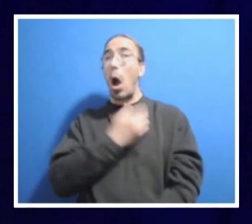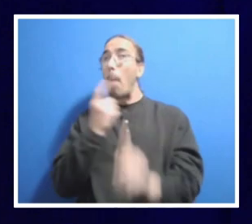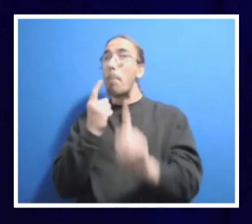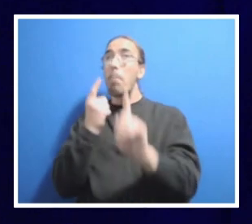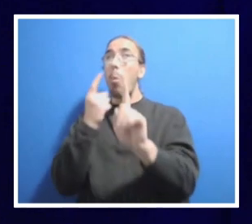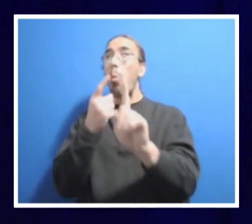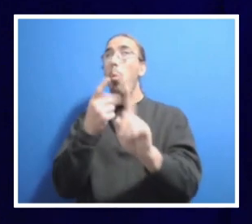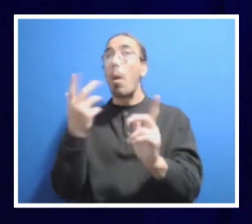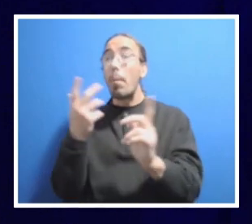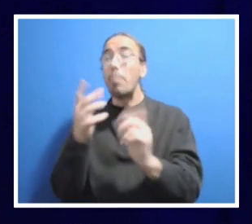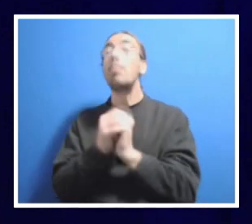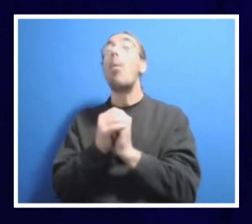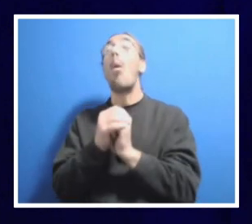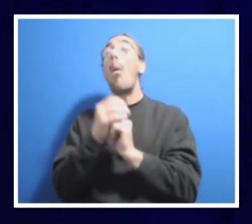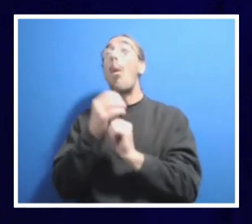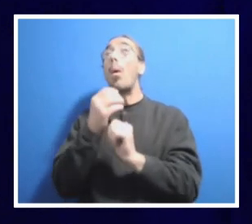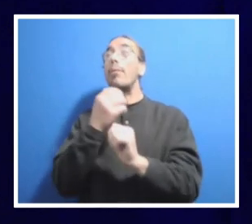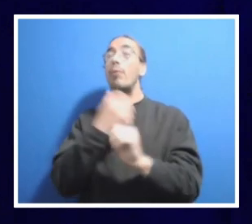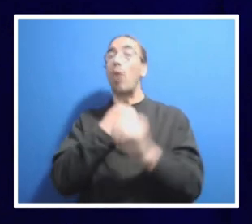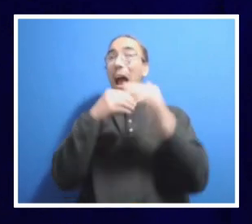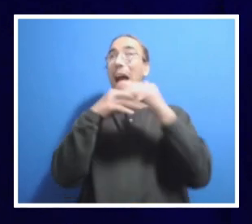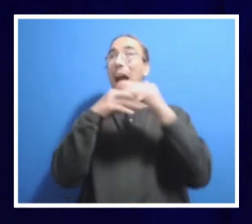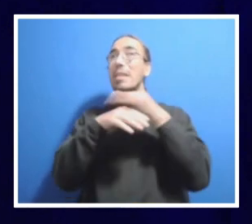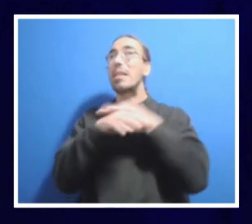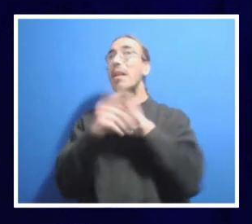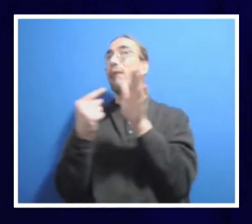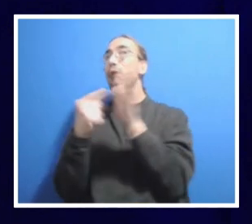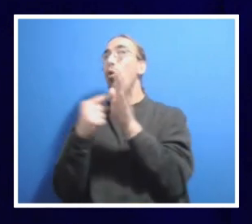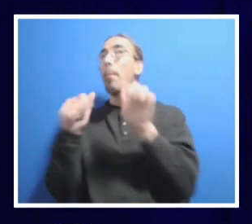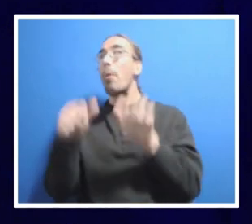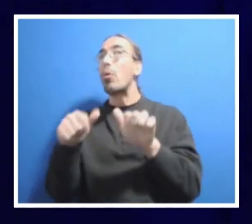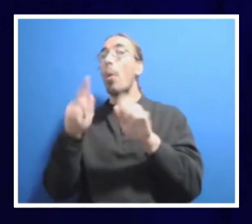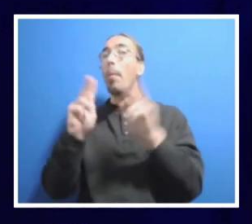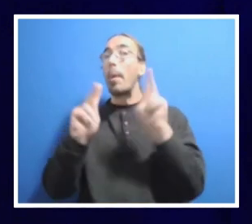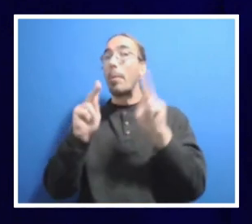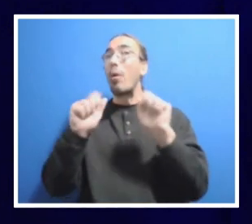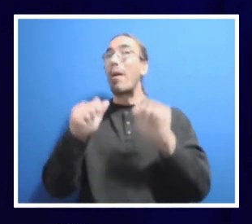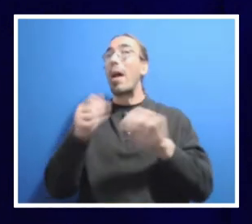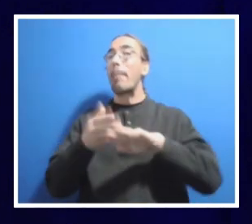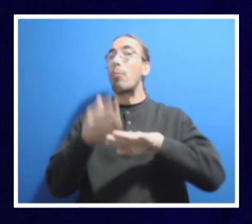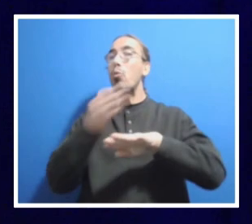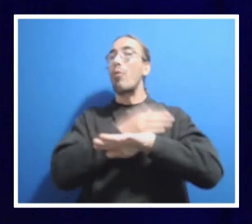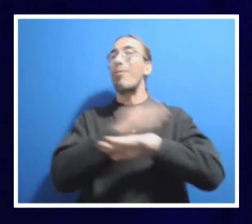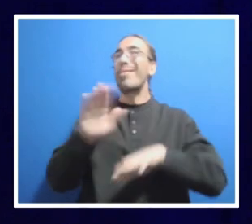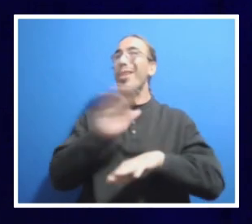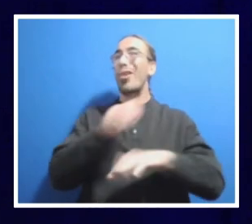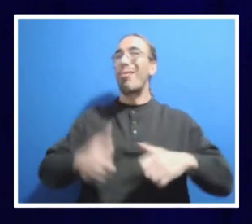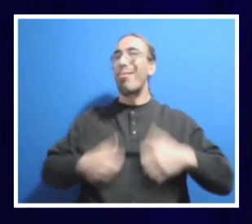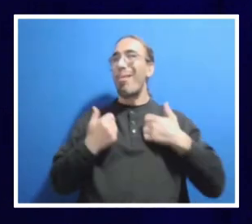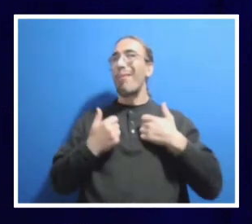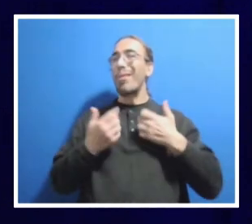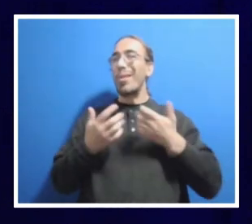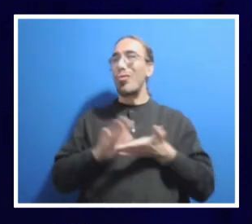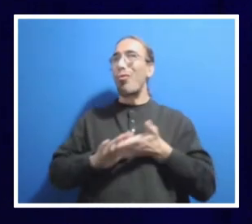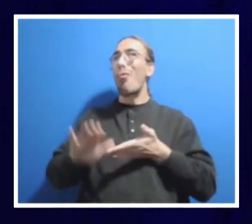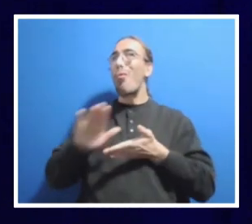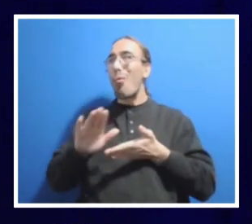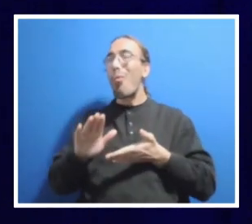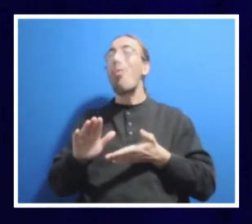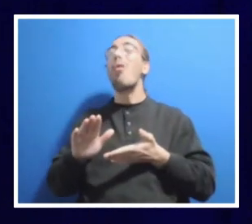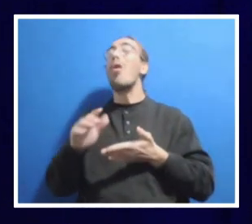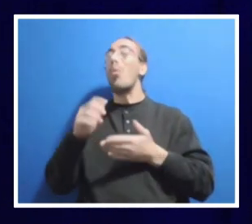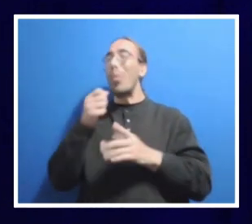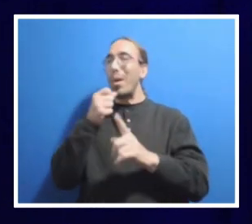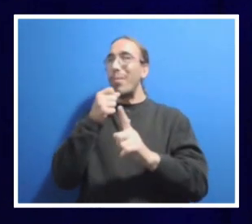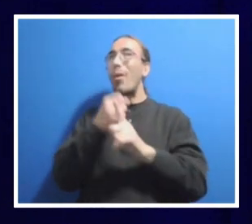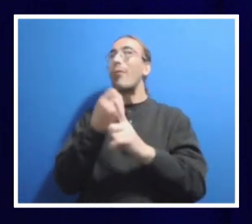access and affordability so that people can improve their lives through higher education. We are here to make an economic impact for